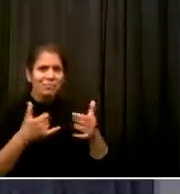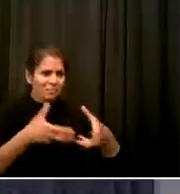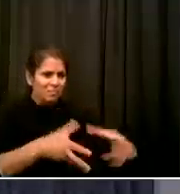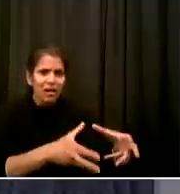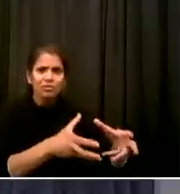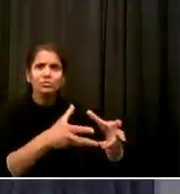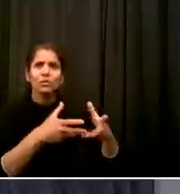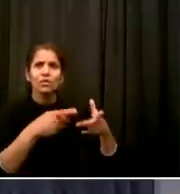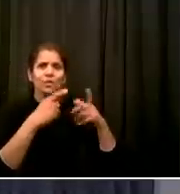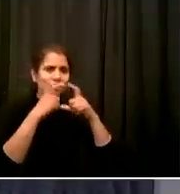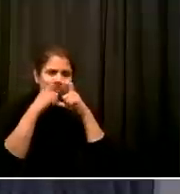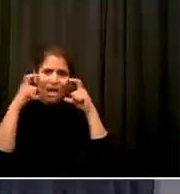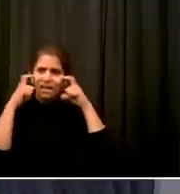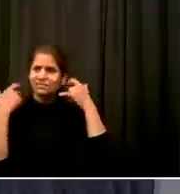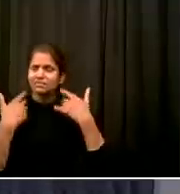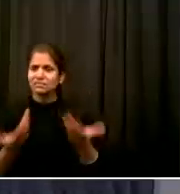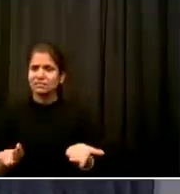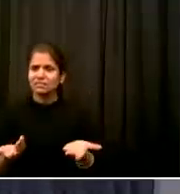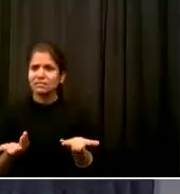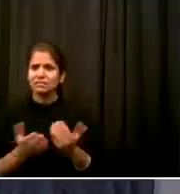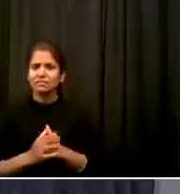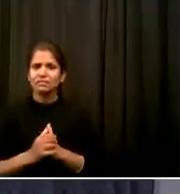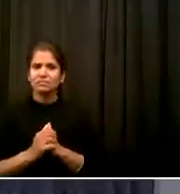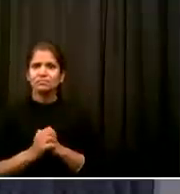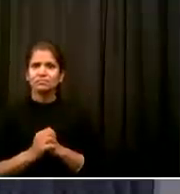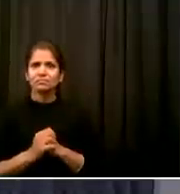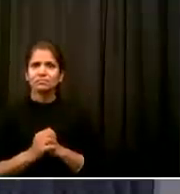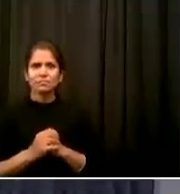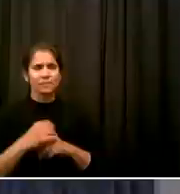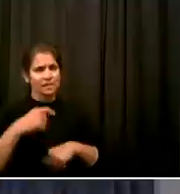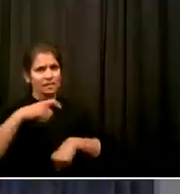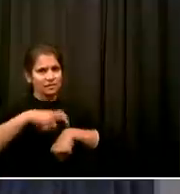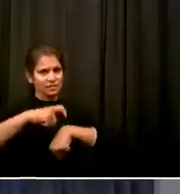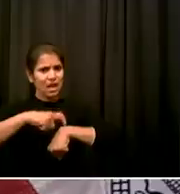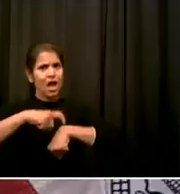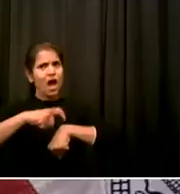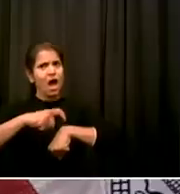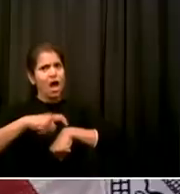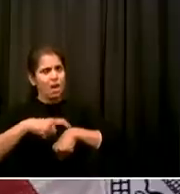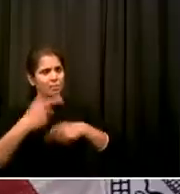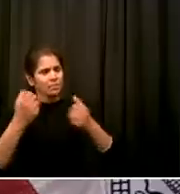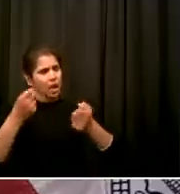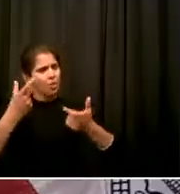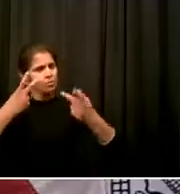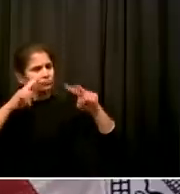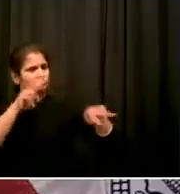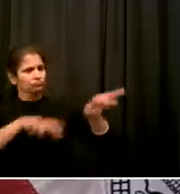And conduct ourselves accordingly? It's a great question, Henry